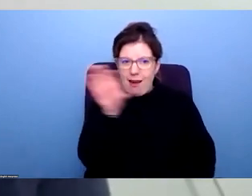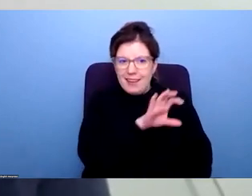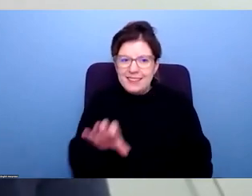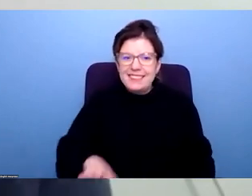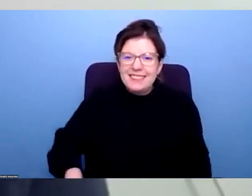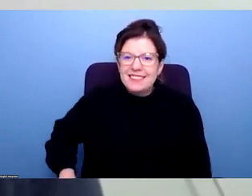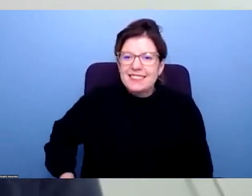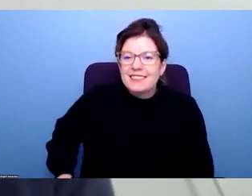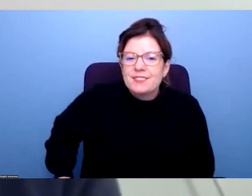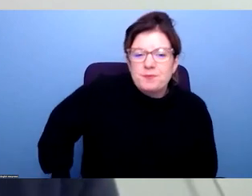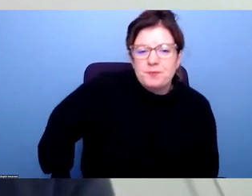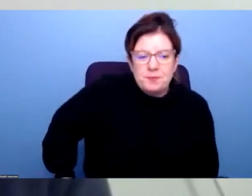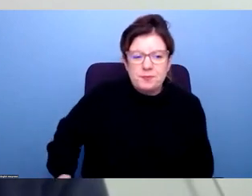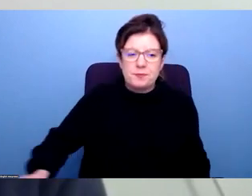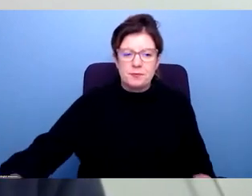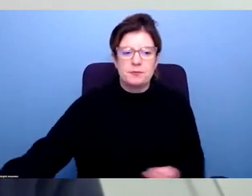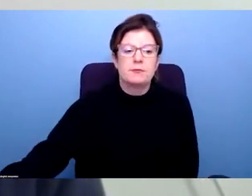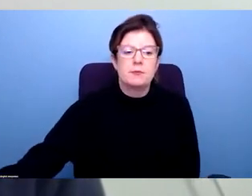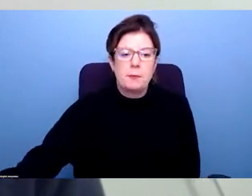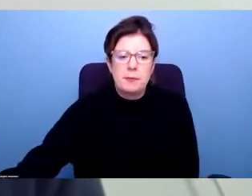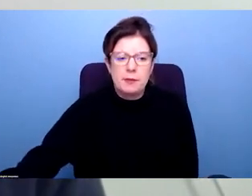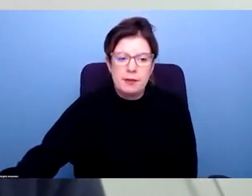spotlight so just bear with me.